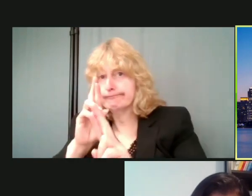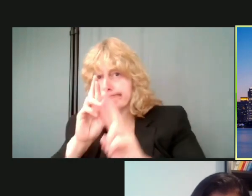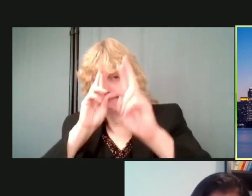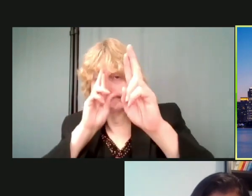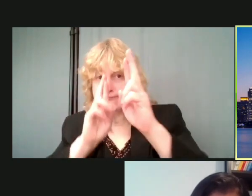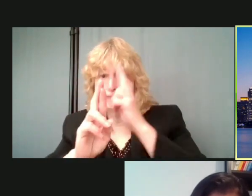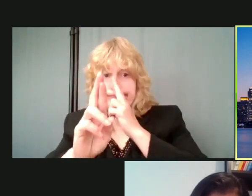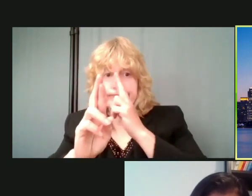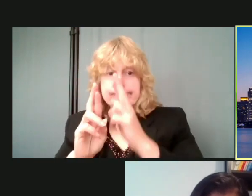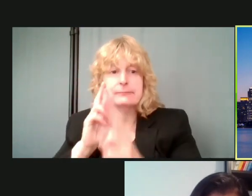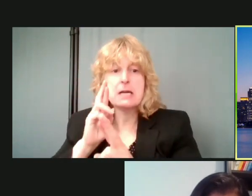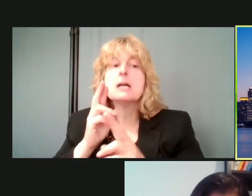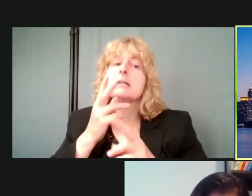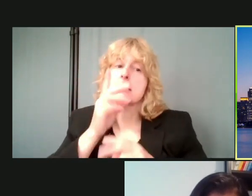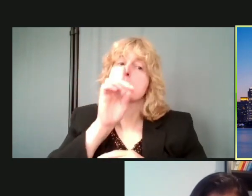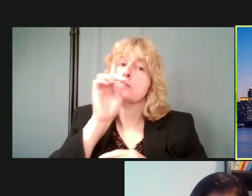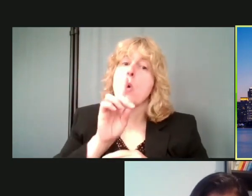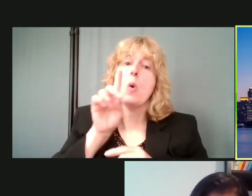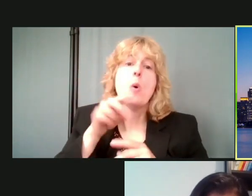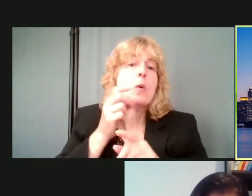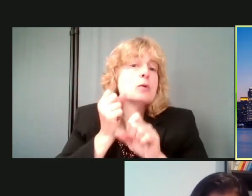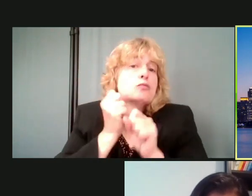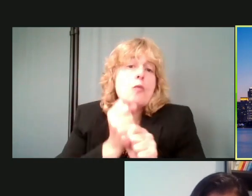Do you have any questions?